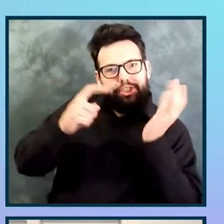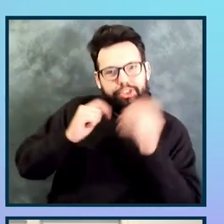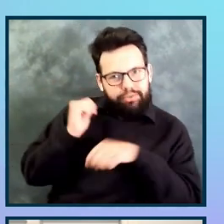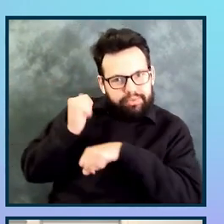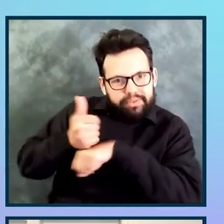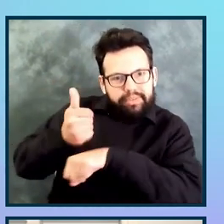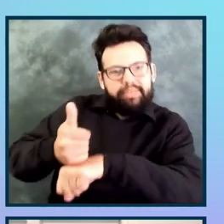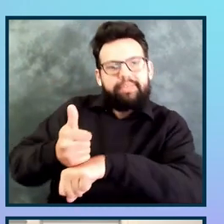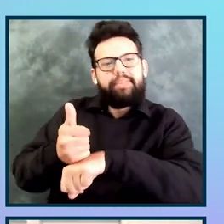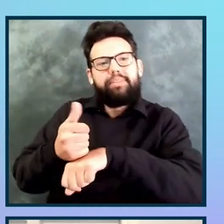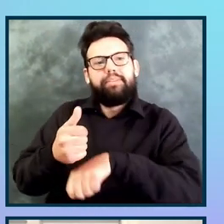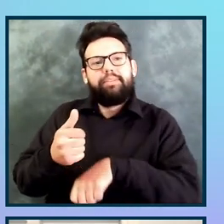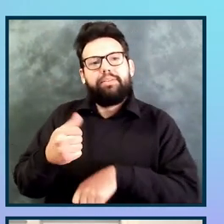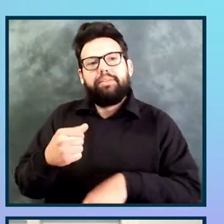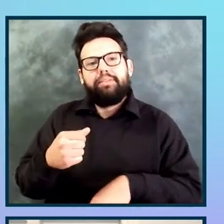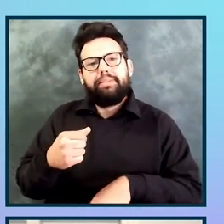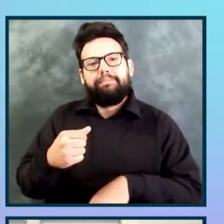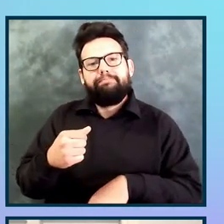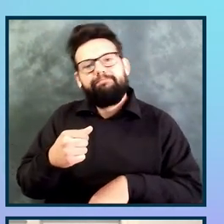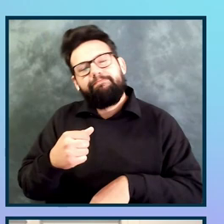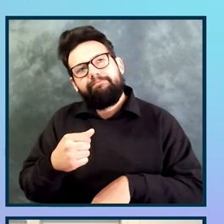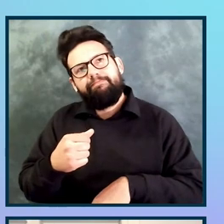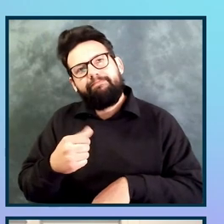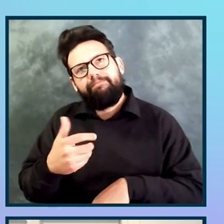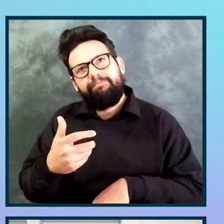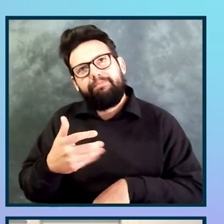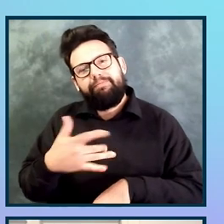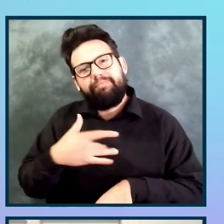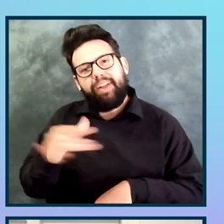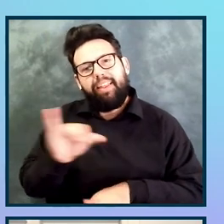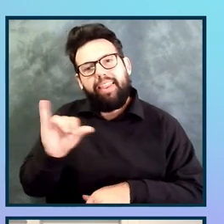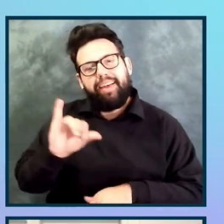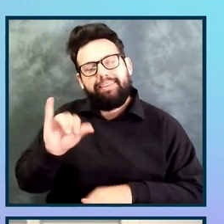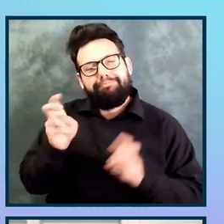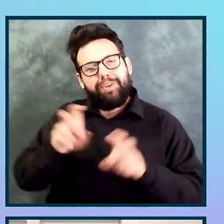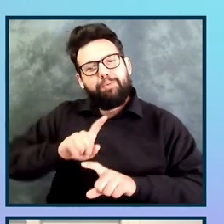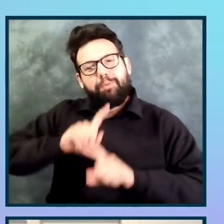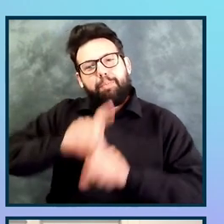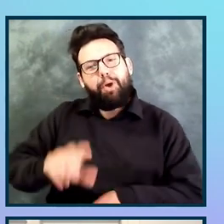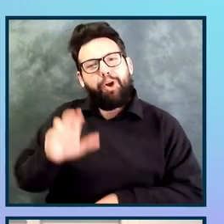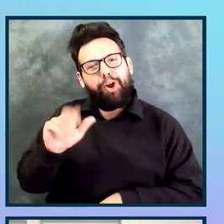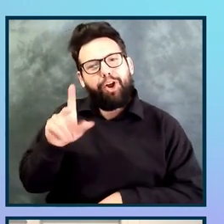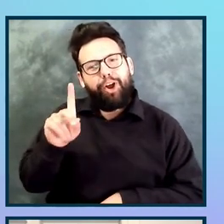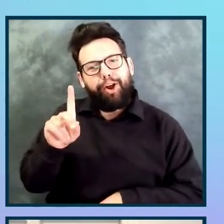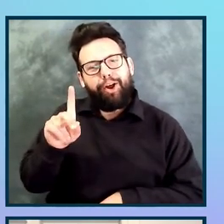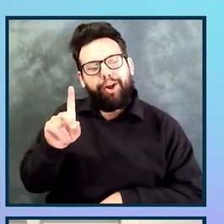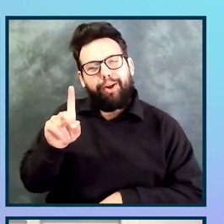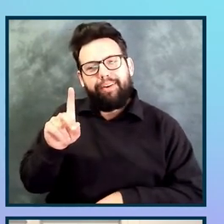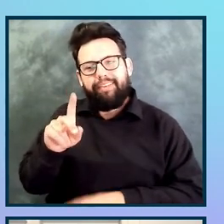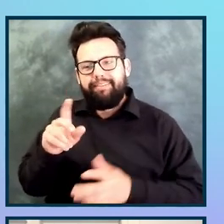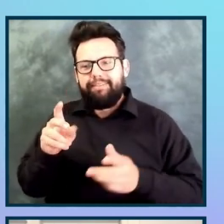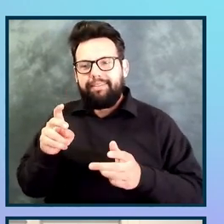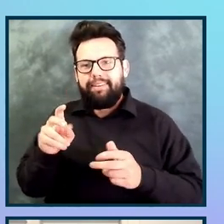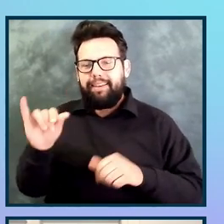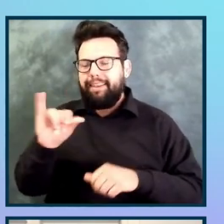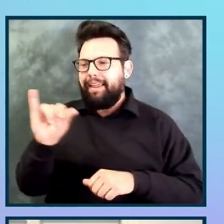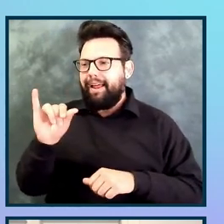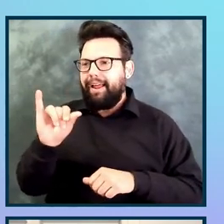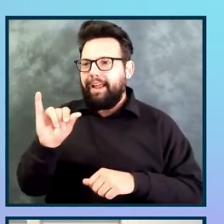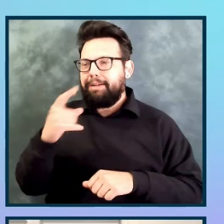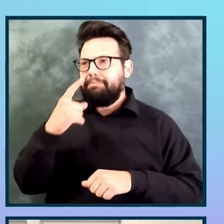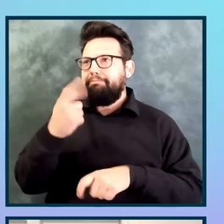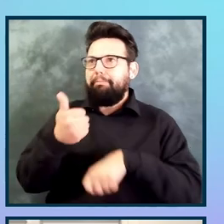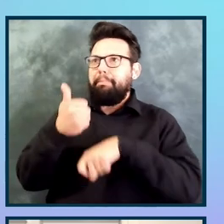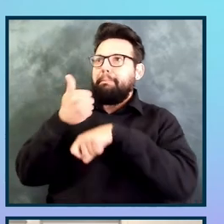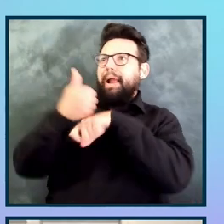it felt more like a report card that we delivered to the team. It felt more like a blame game because accessibility audits